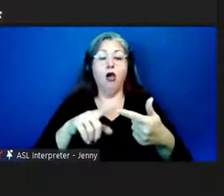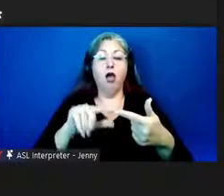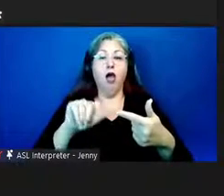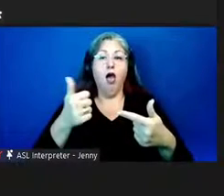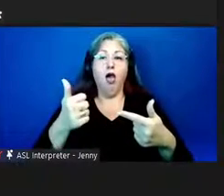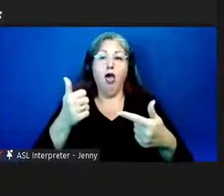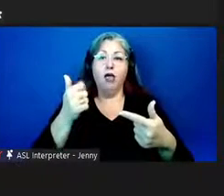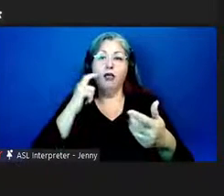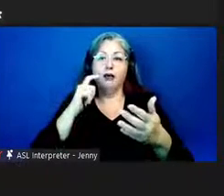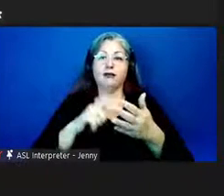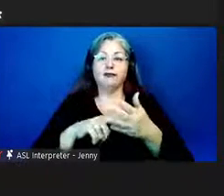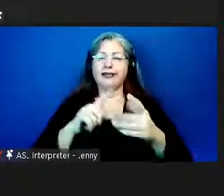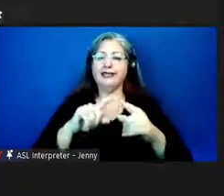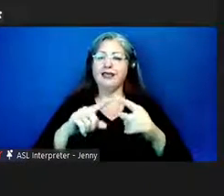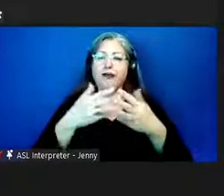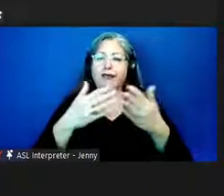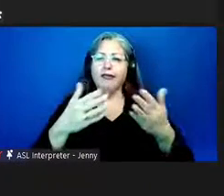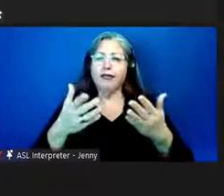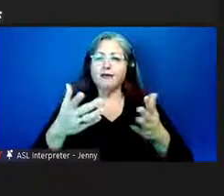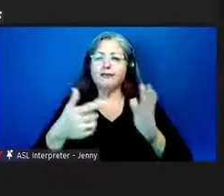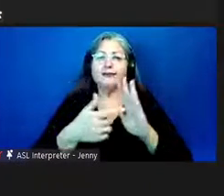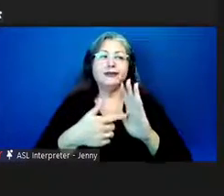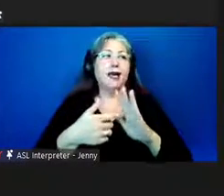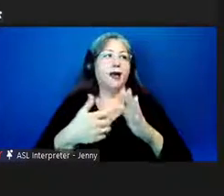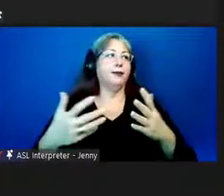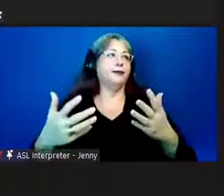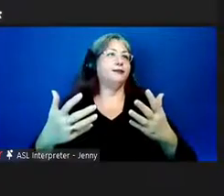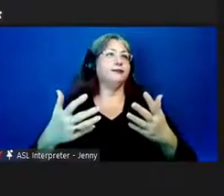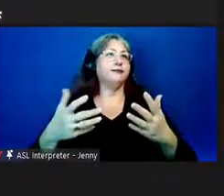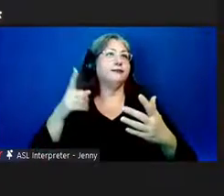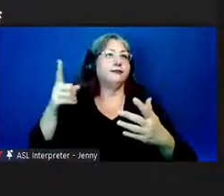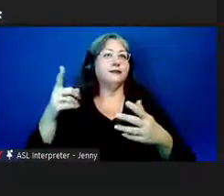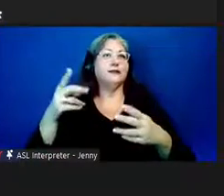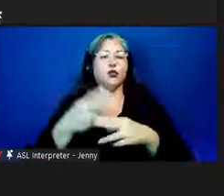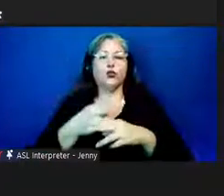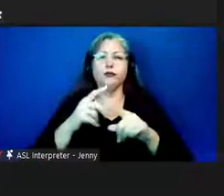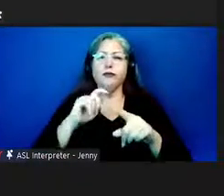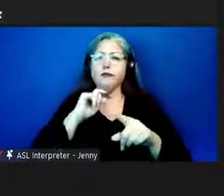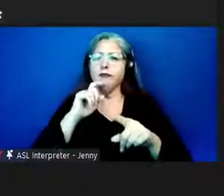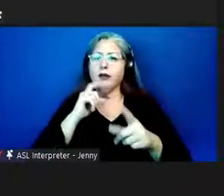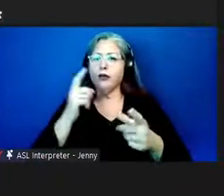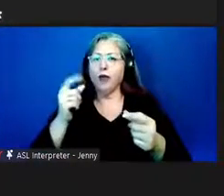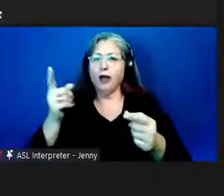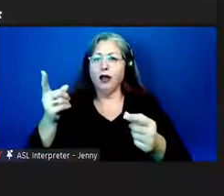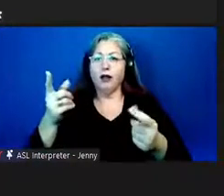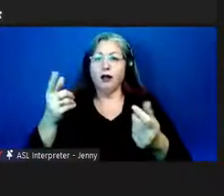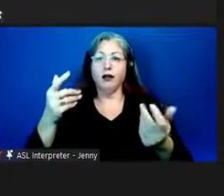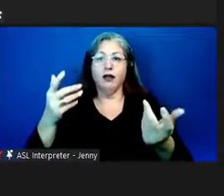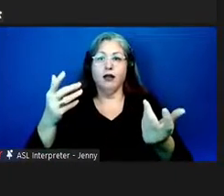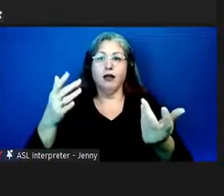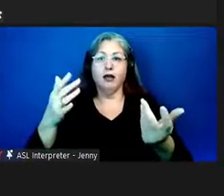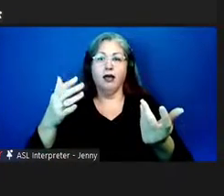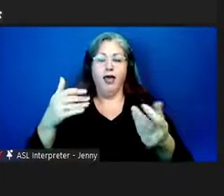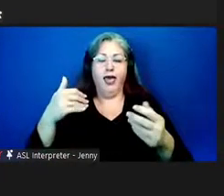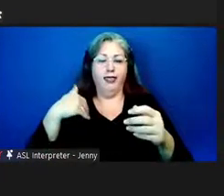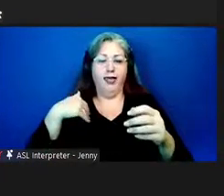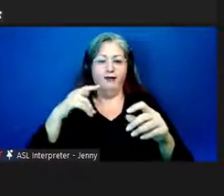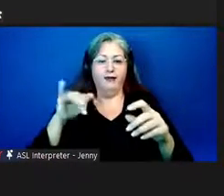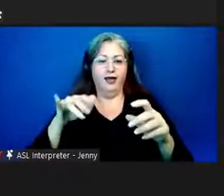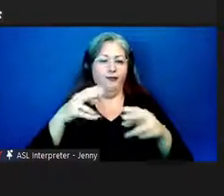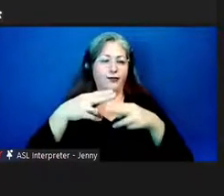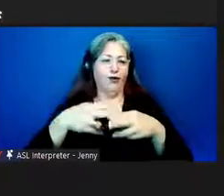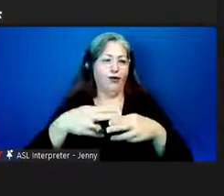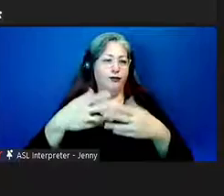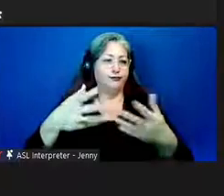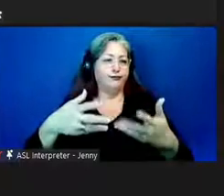just items such as what they use the metal for they had these uh i guess you